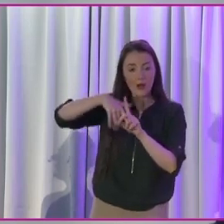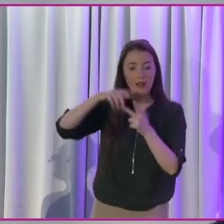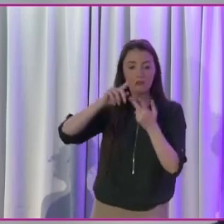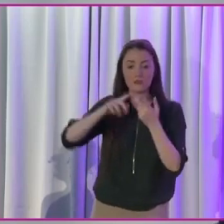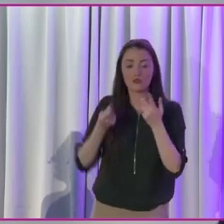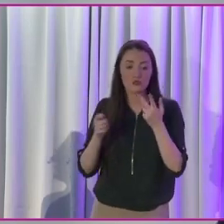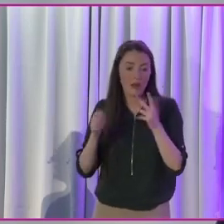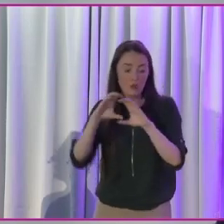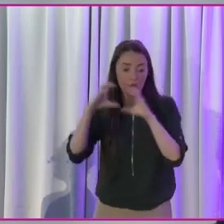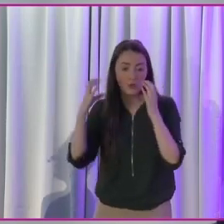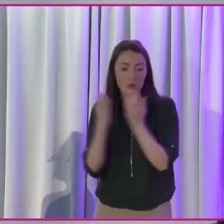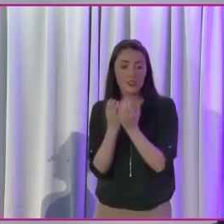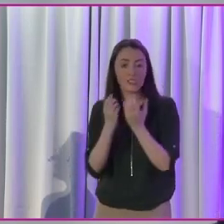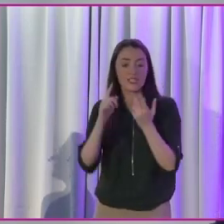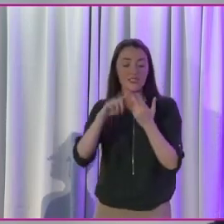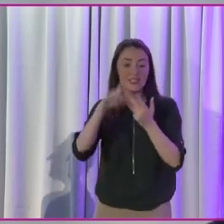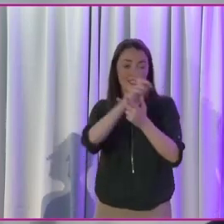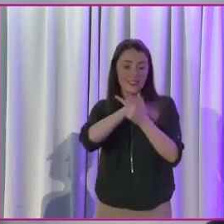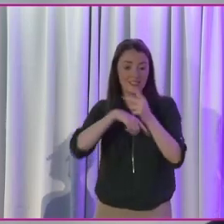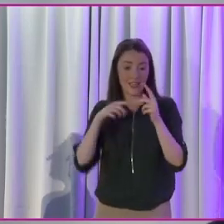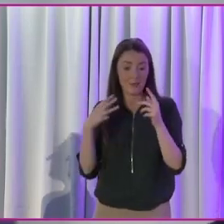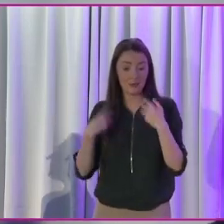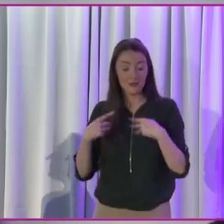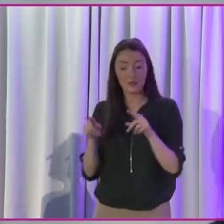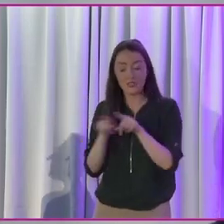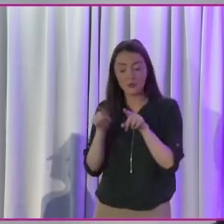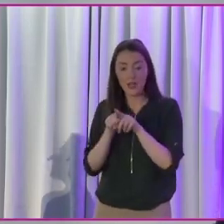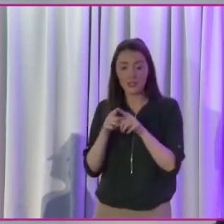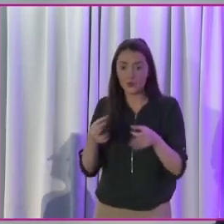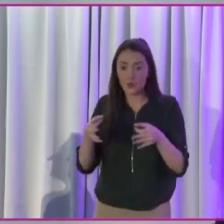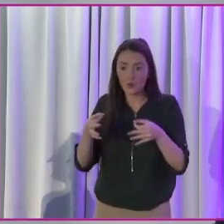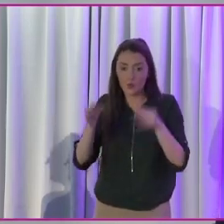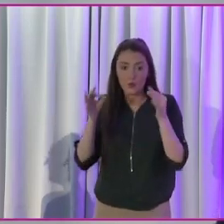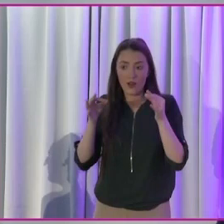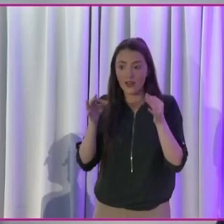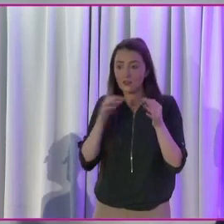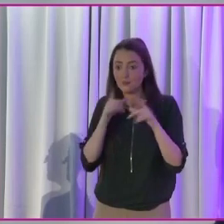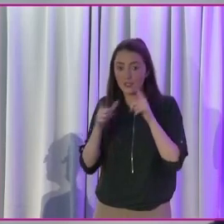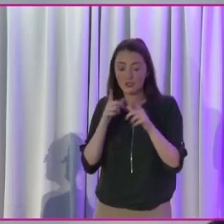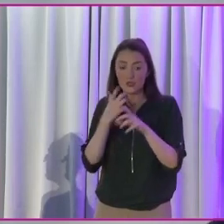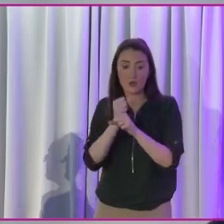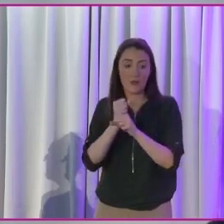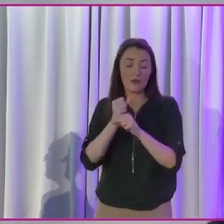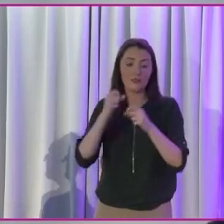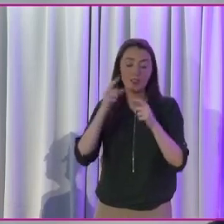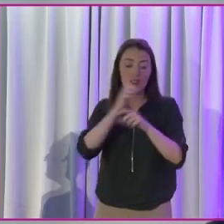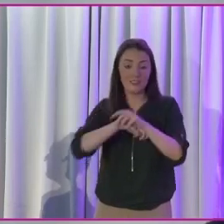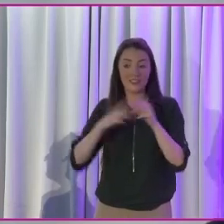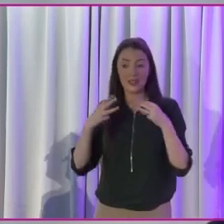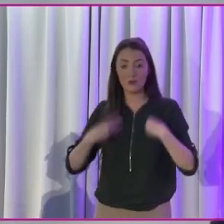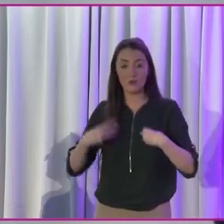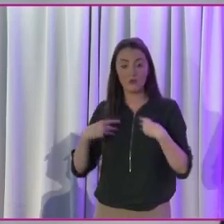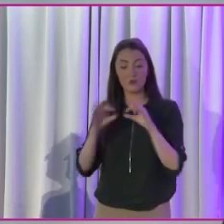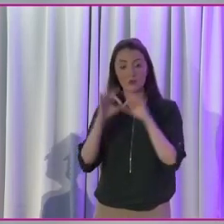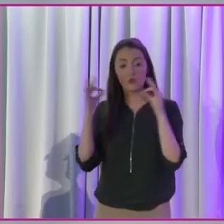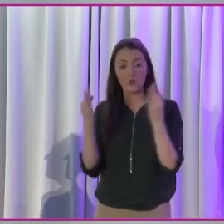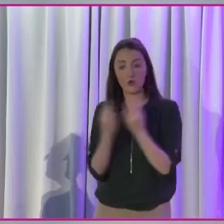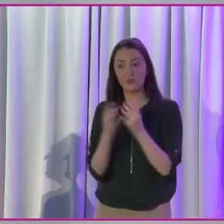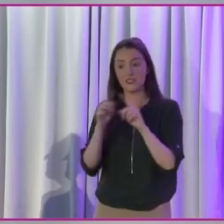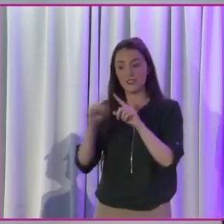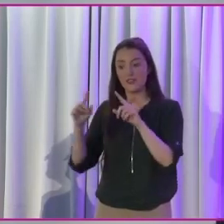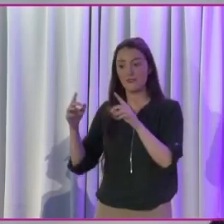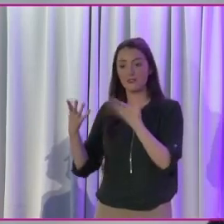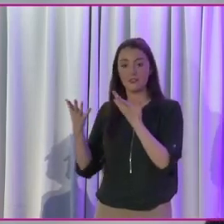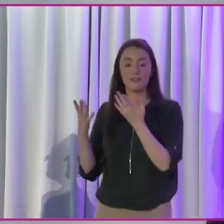traveller community, and indeed disabled women too. And we heard really, again, great testimony from disabled women's groups, among other stakeholders,